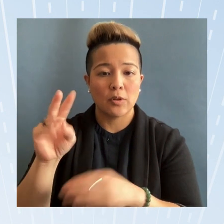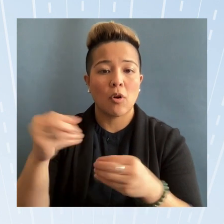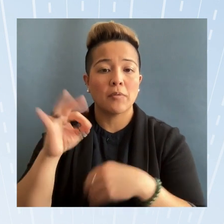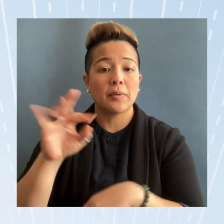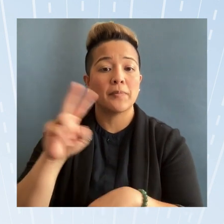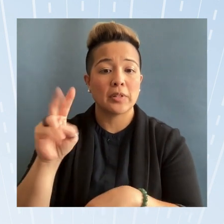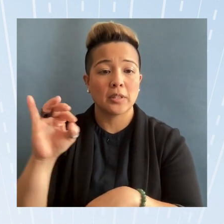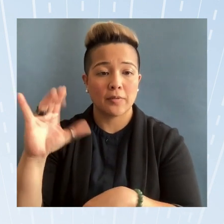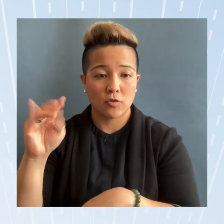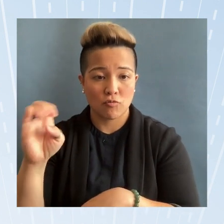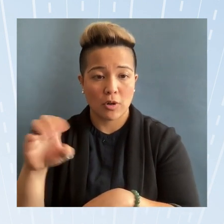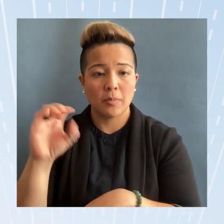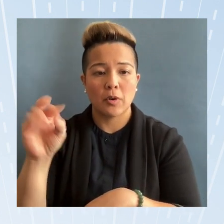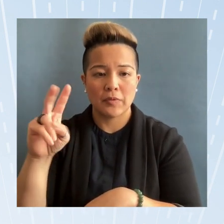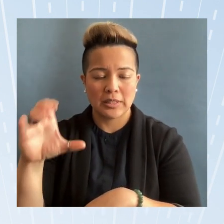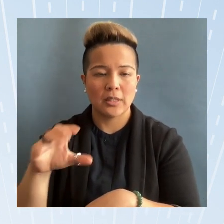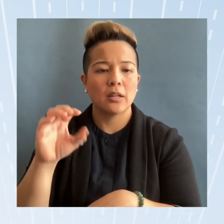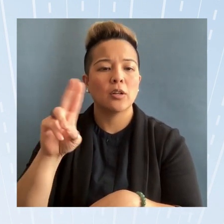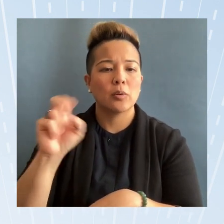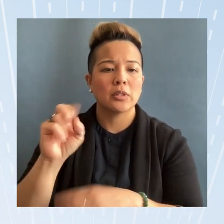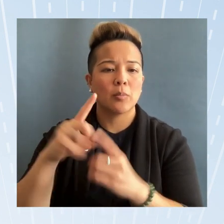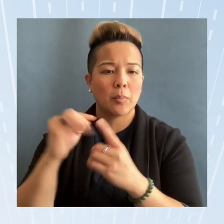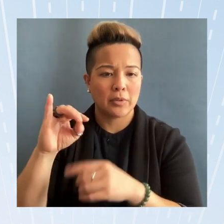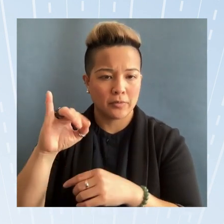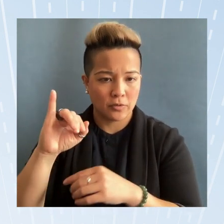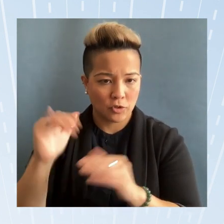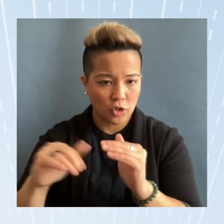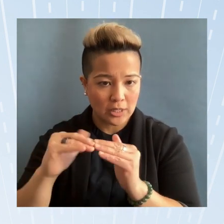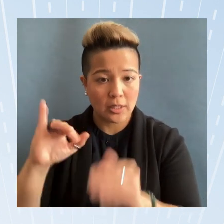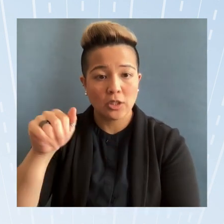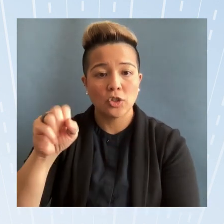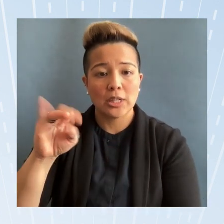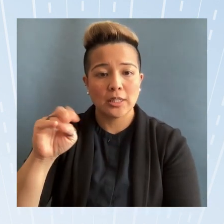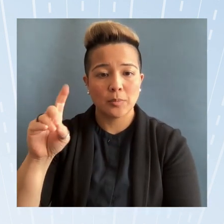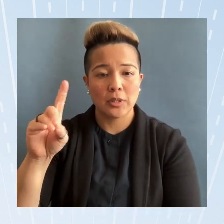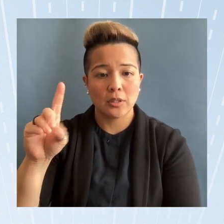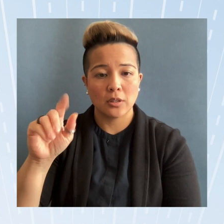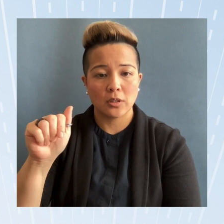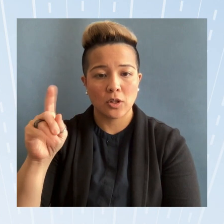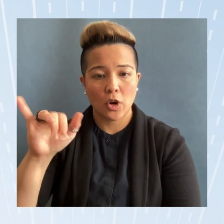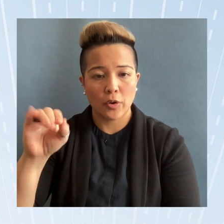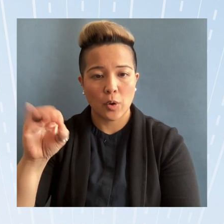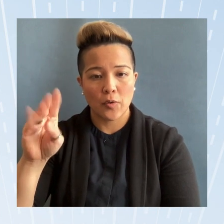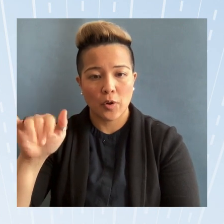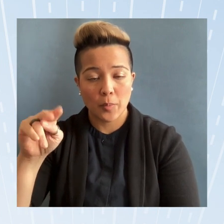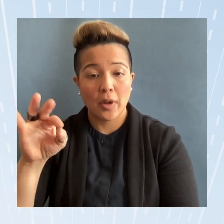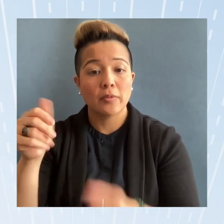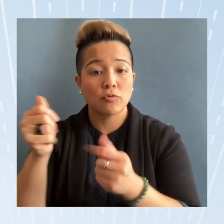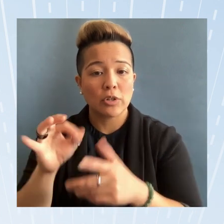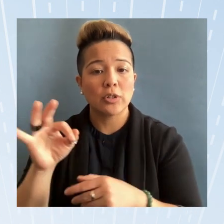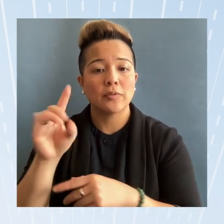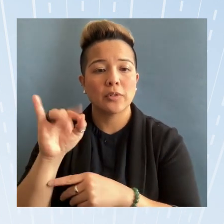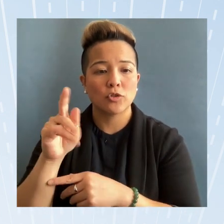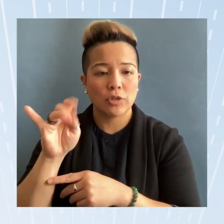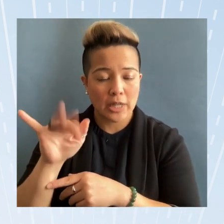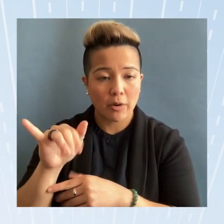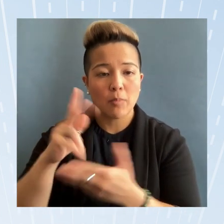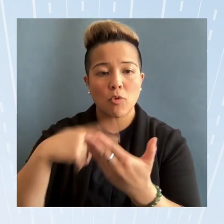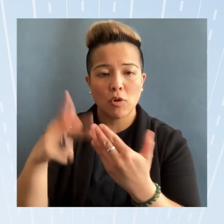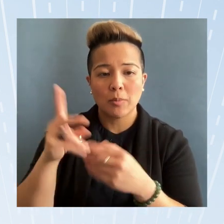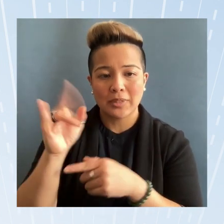U.S. of Justice Jasmine Daddario Fobian director of discretionary programs division